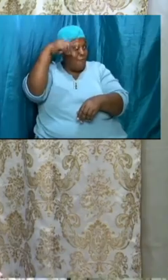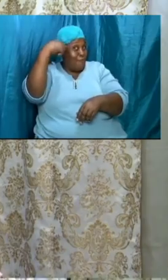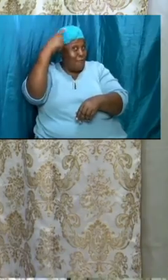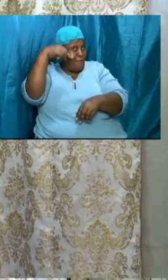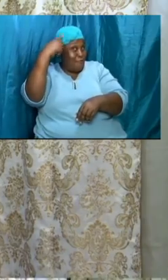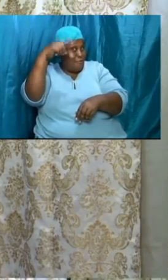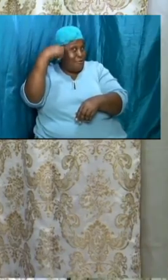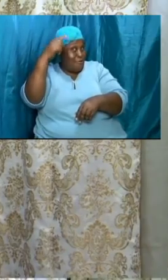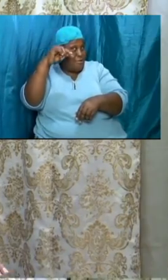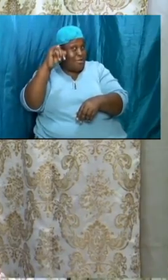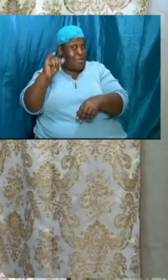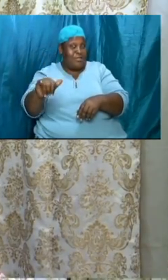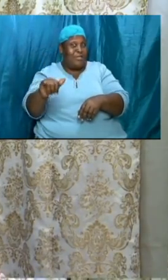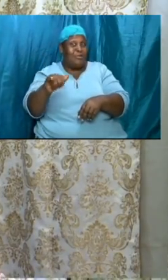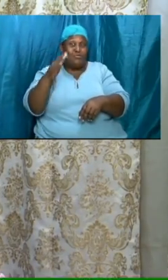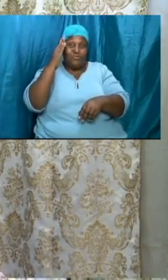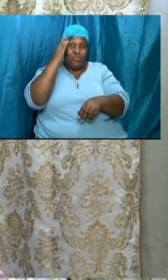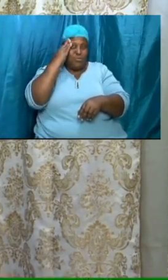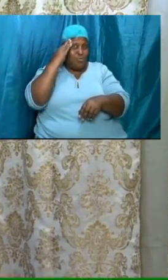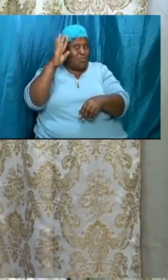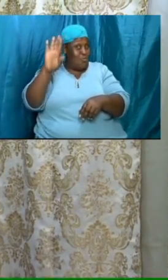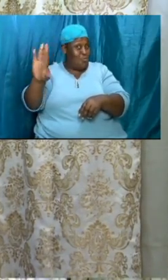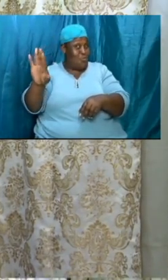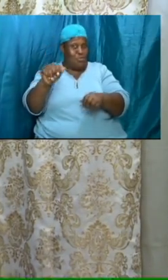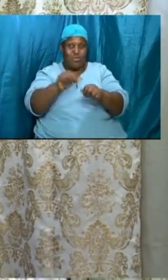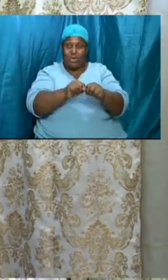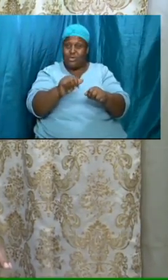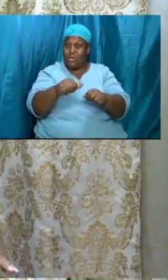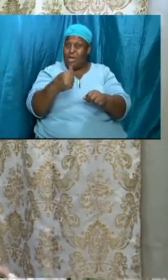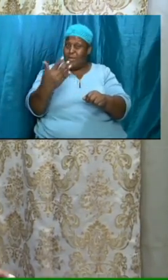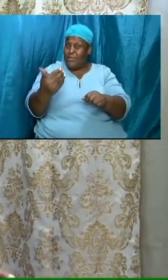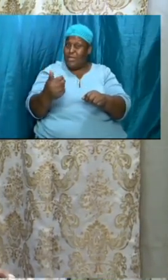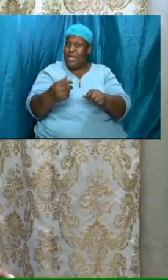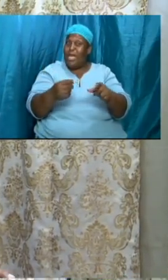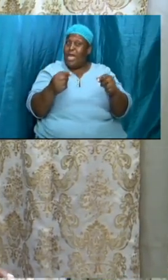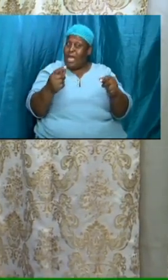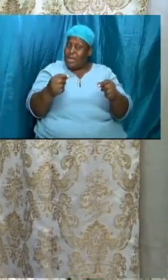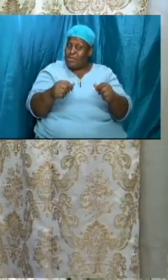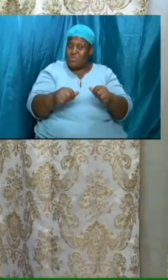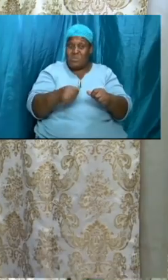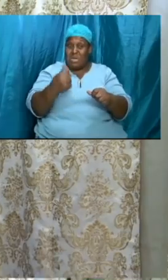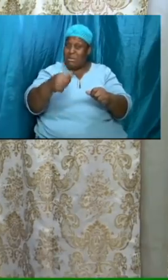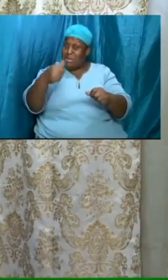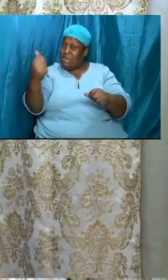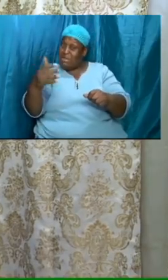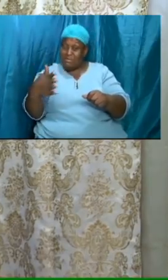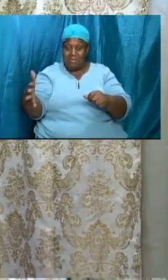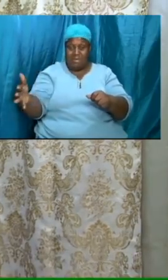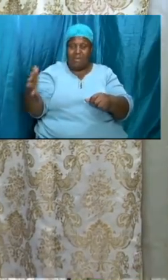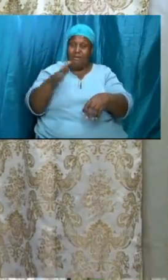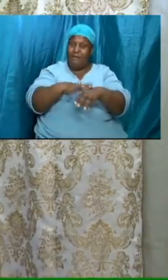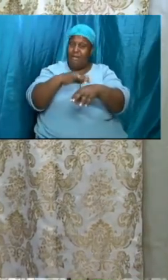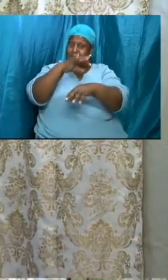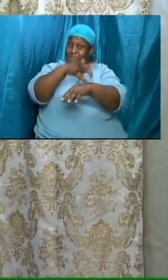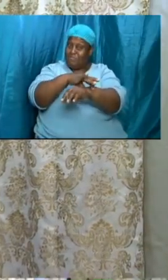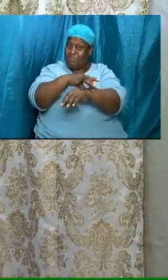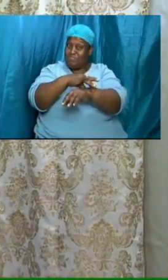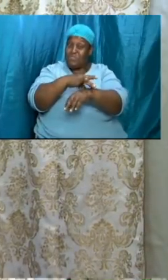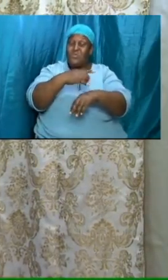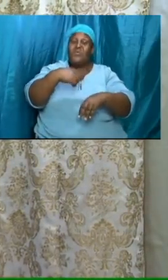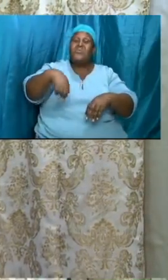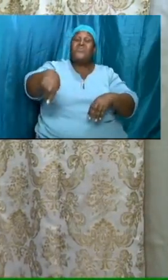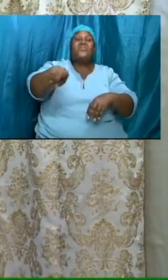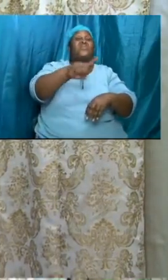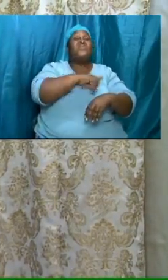each other we will not know anything and so we can do anything here we're going to get away with it uh-uh we are going to give account